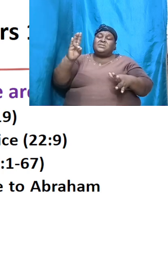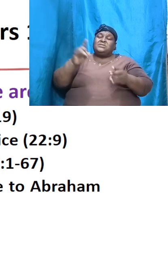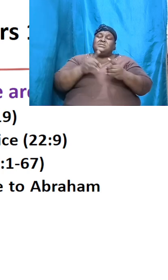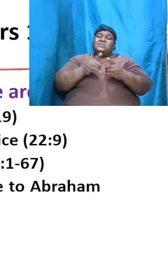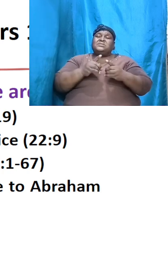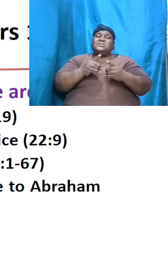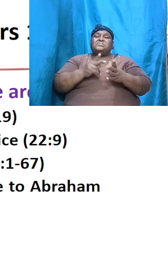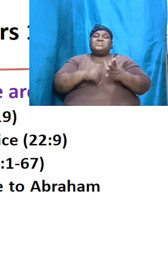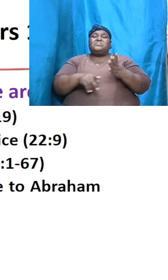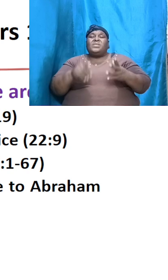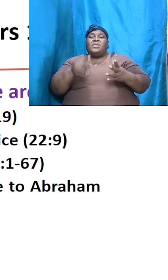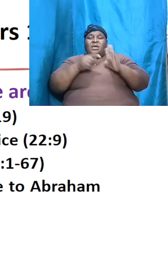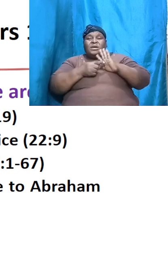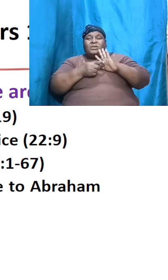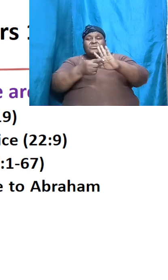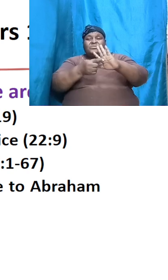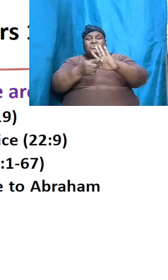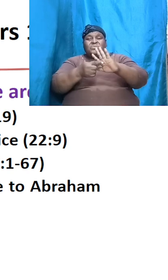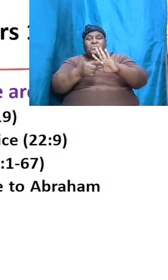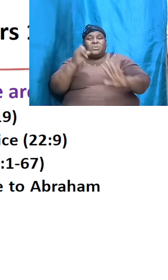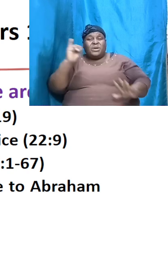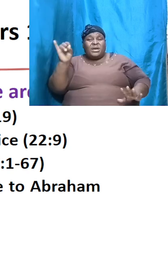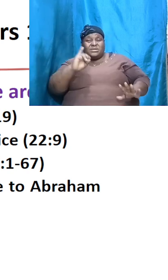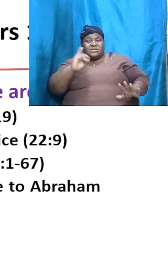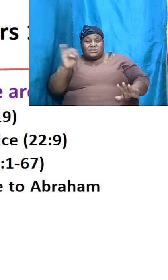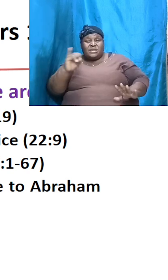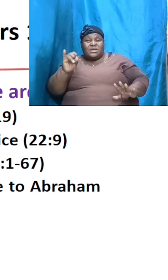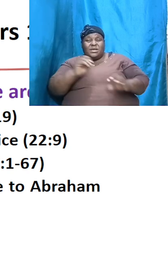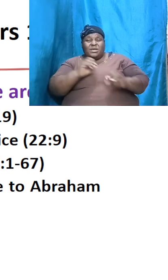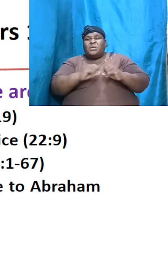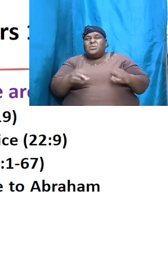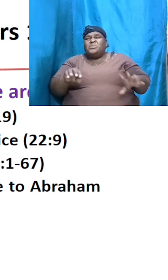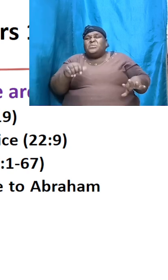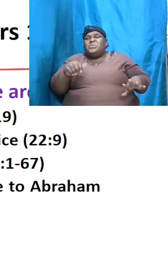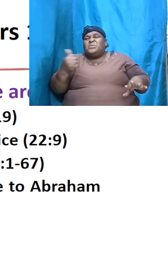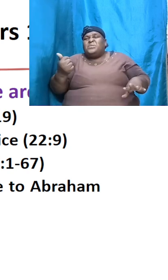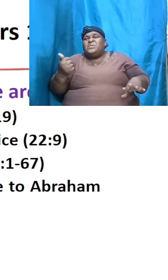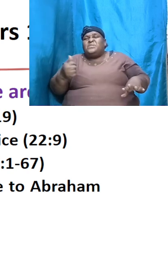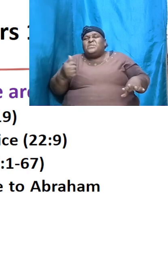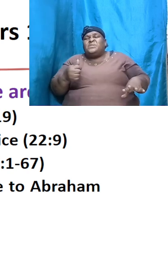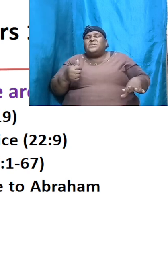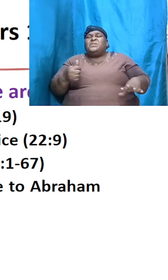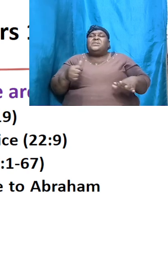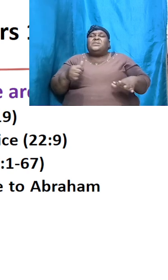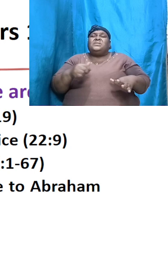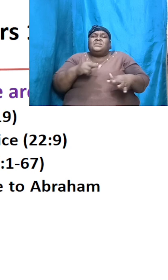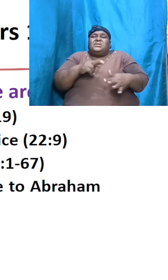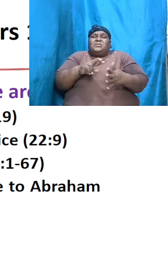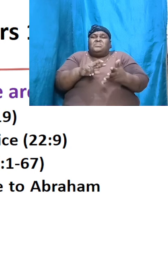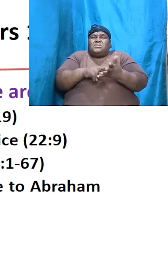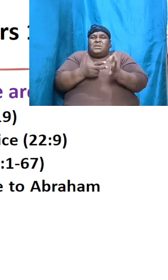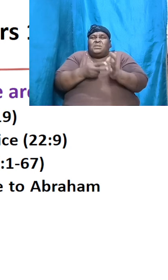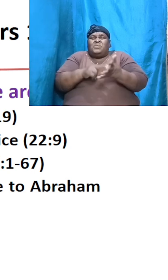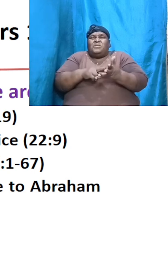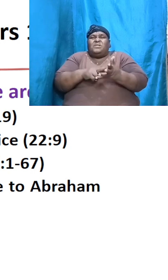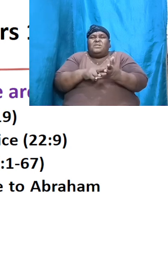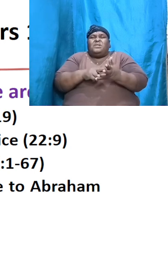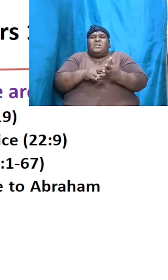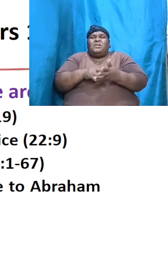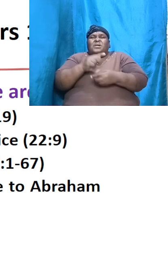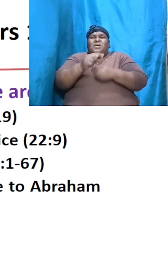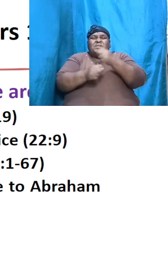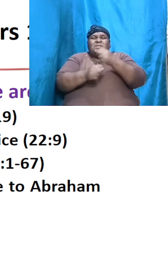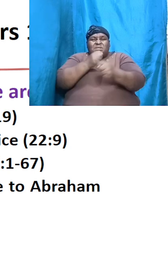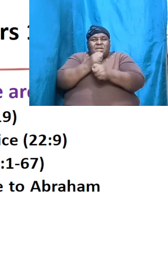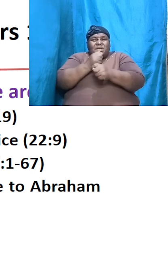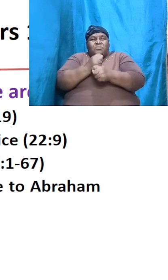and showed Isaac to be none other than a type of Christ he shows Isaac